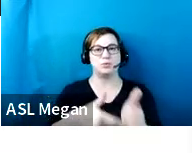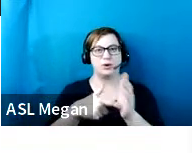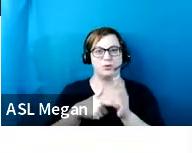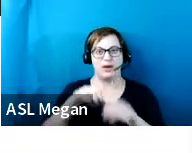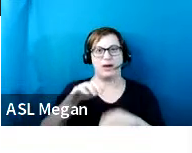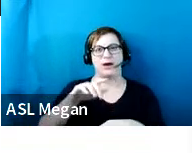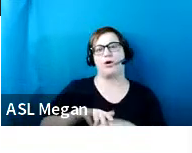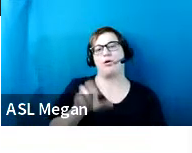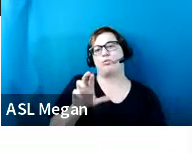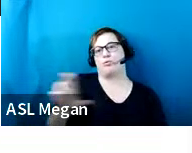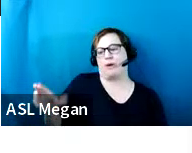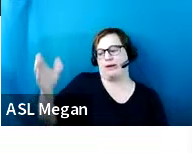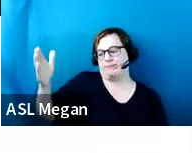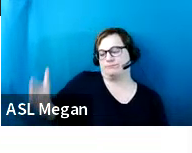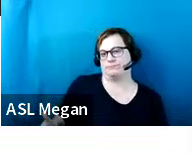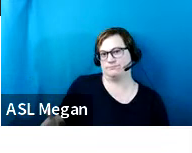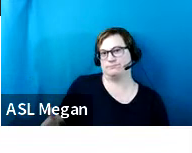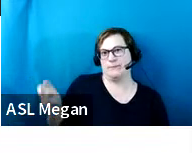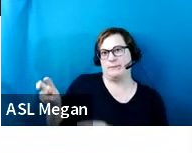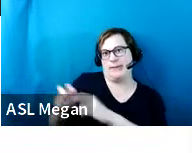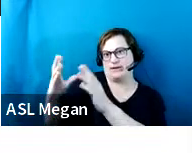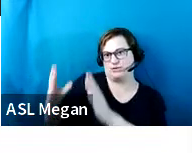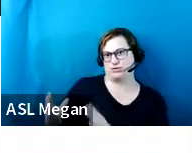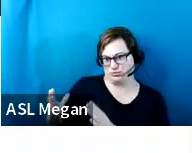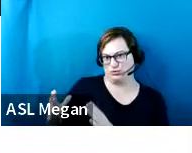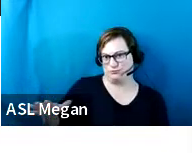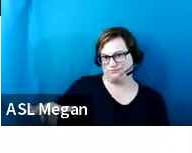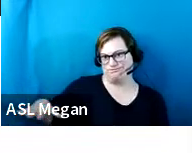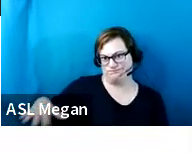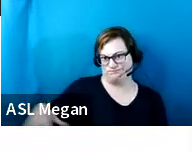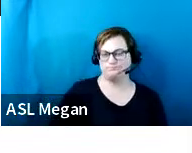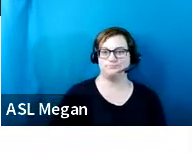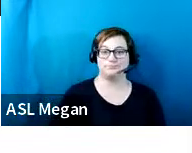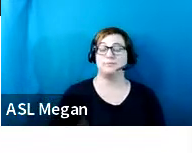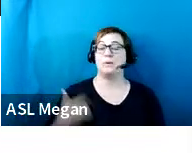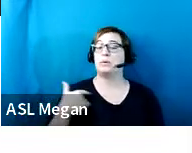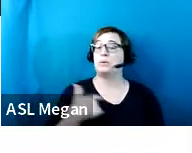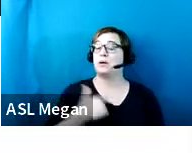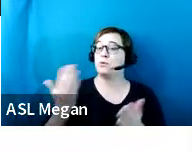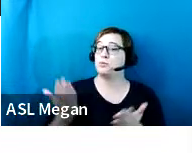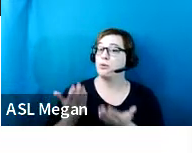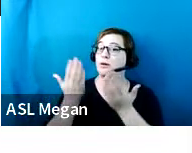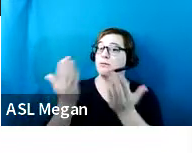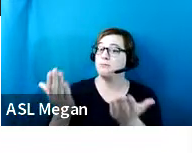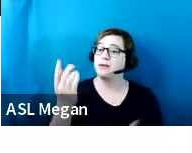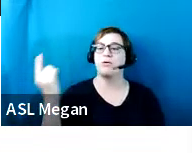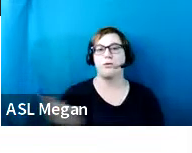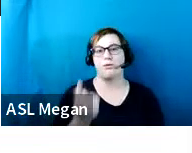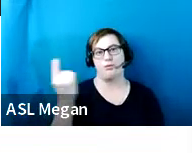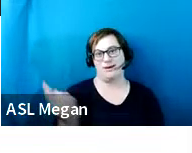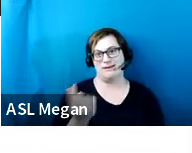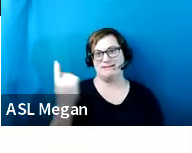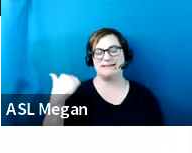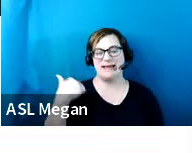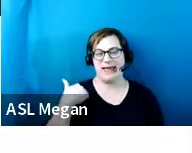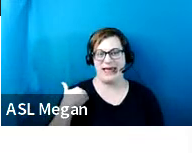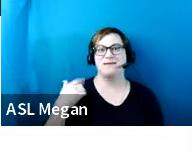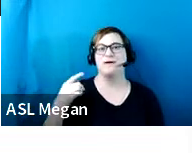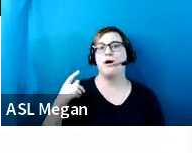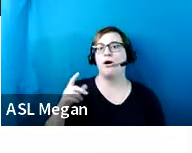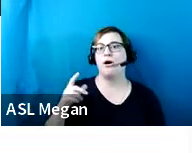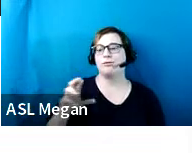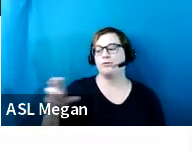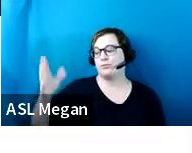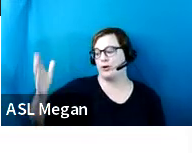side of the van space. We recommend that you always put it on the passenger side